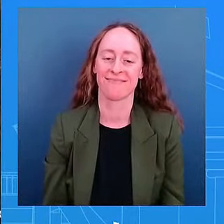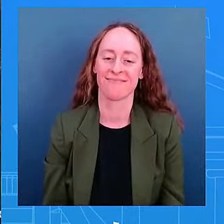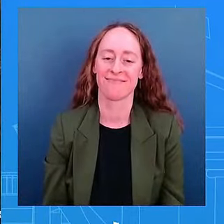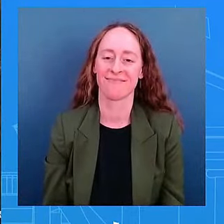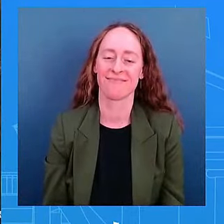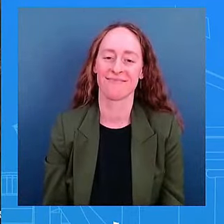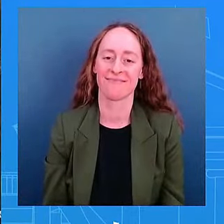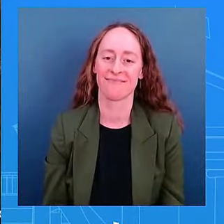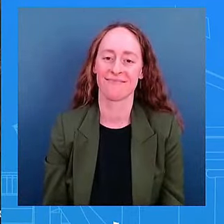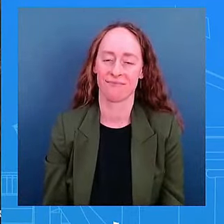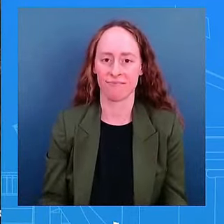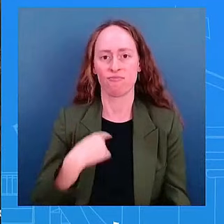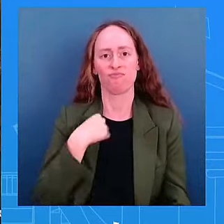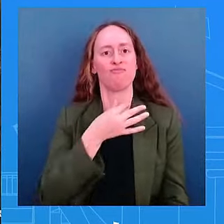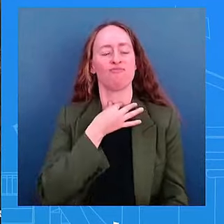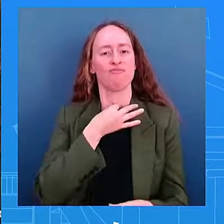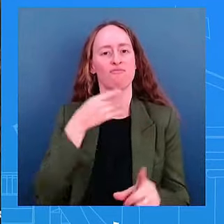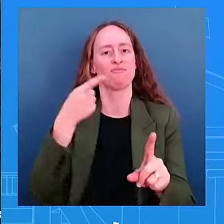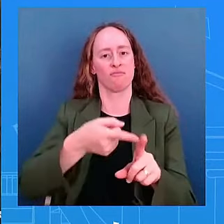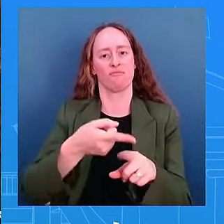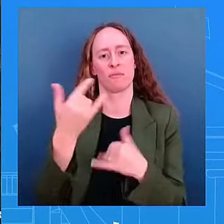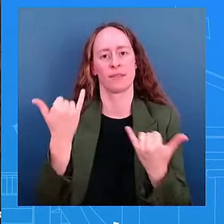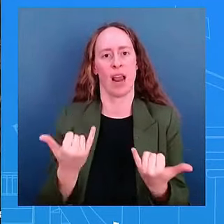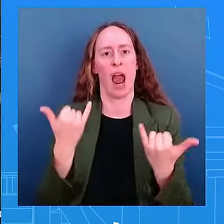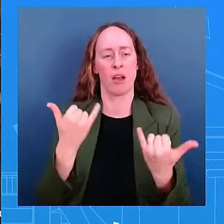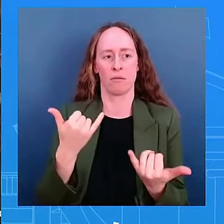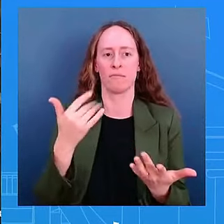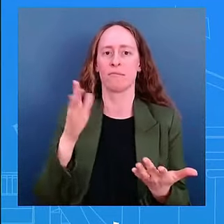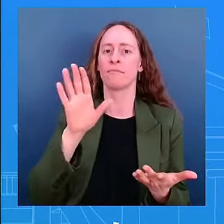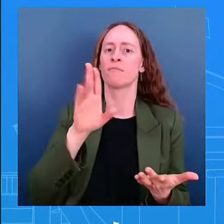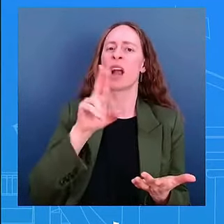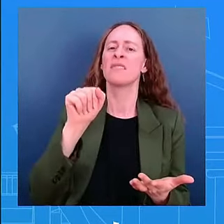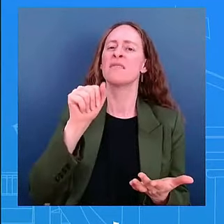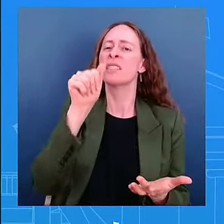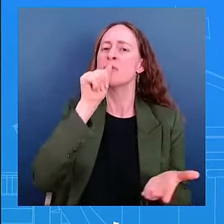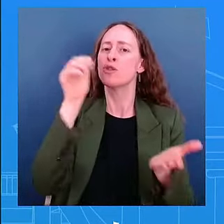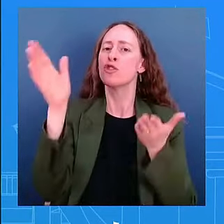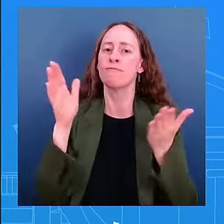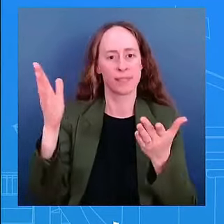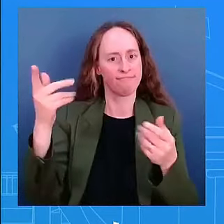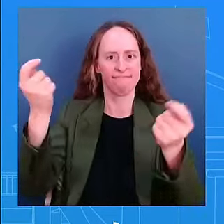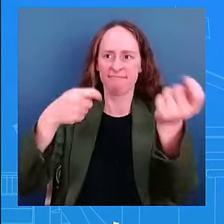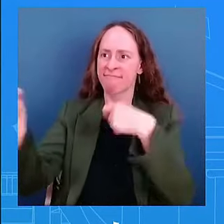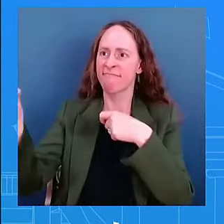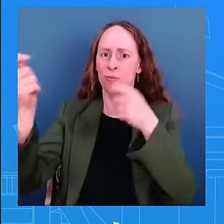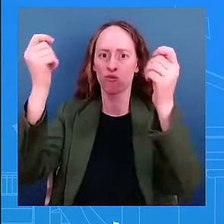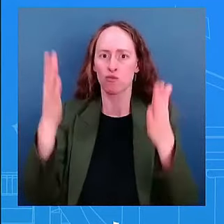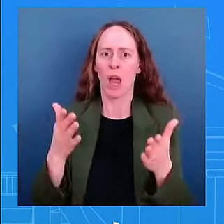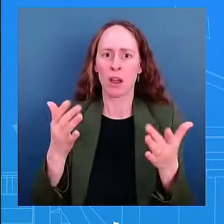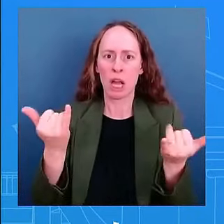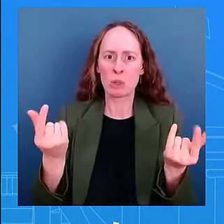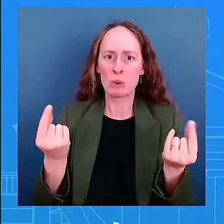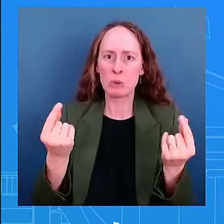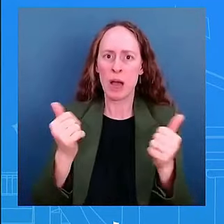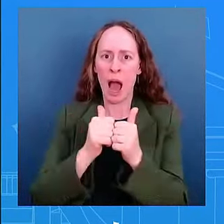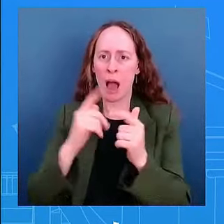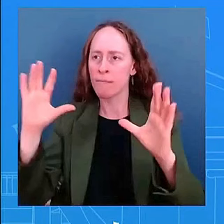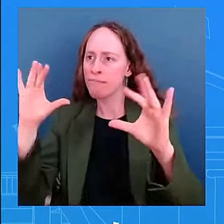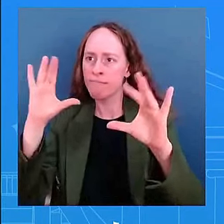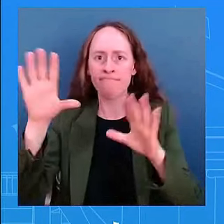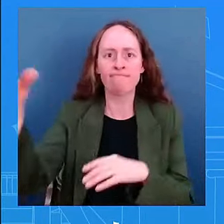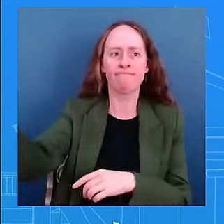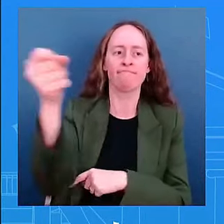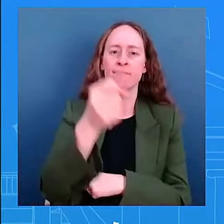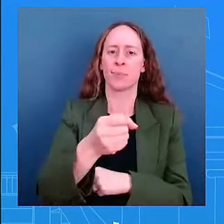list is he really broadening the search yeah i think i was asked this question yesterday or very recently look the president understands how important